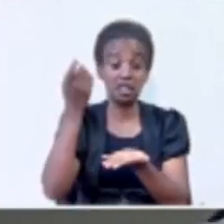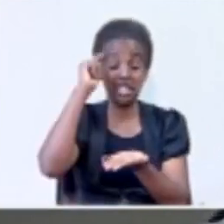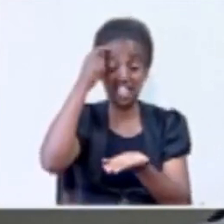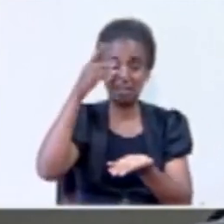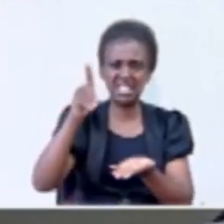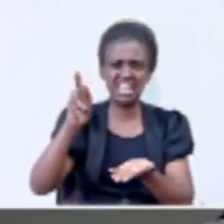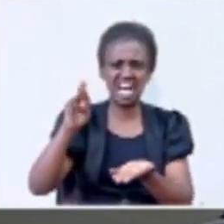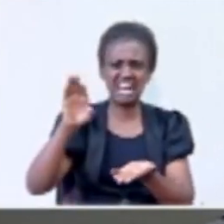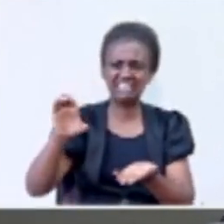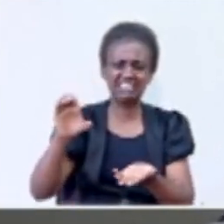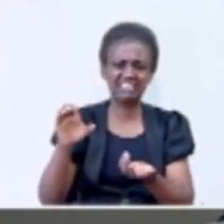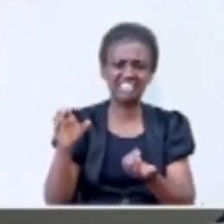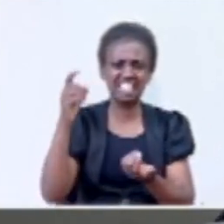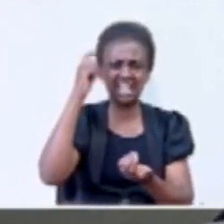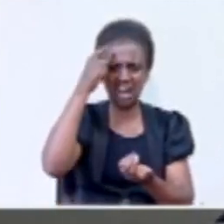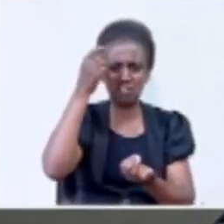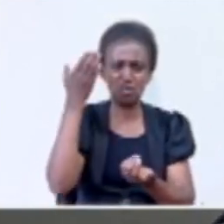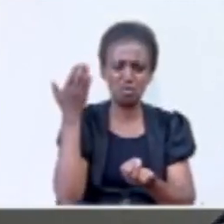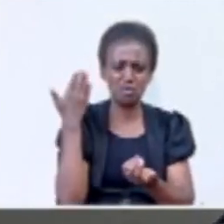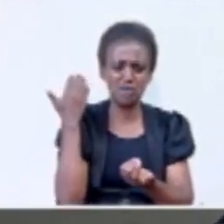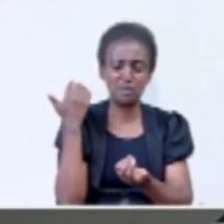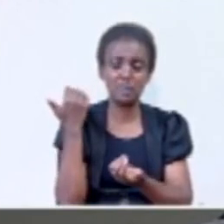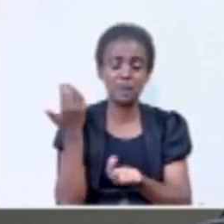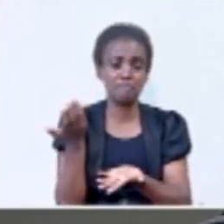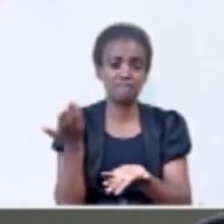of DRC, the current government, has been very helpful